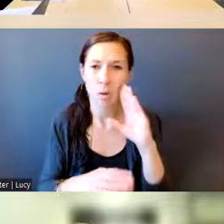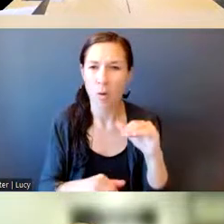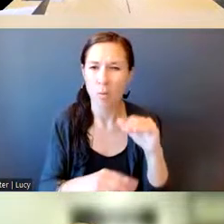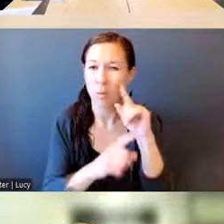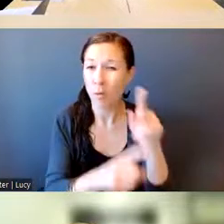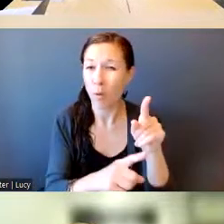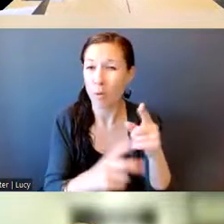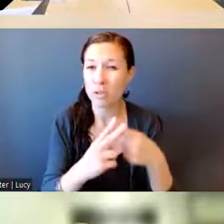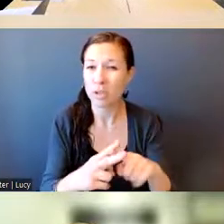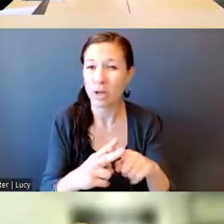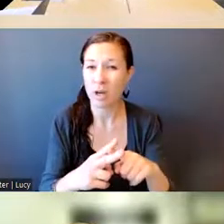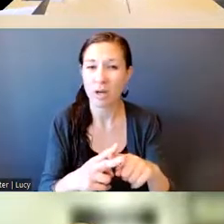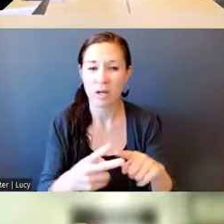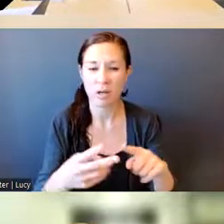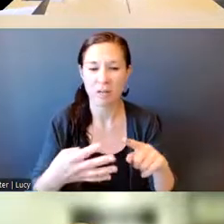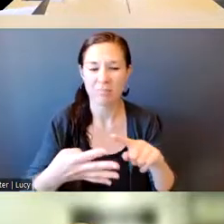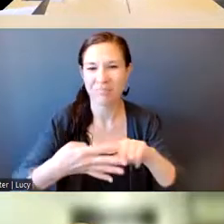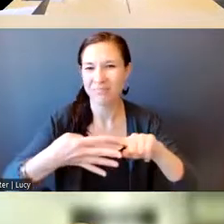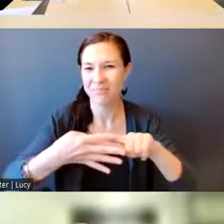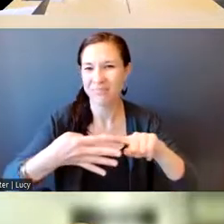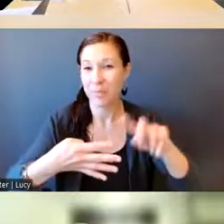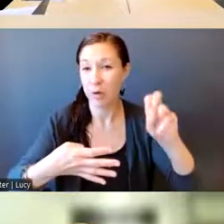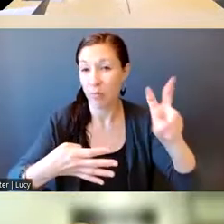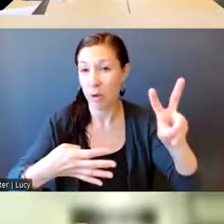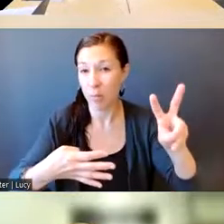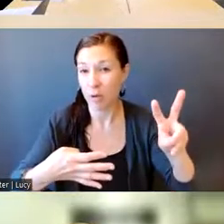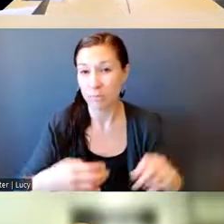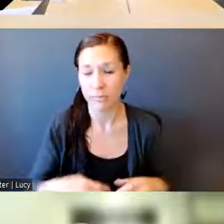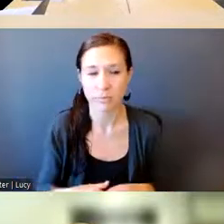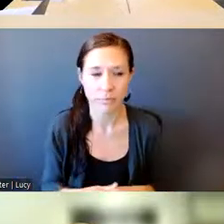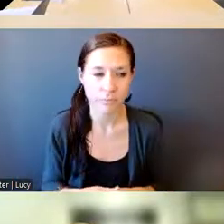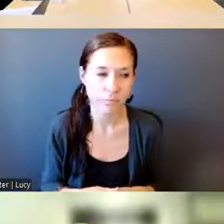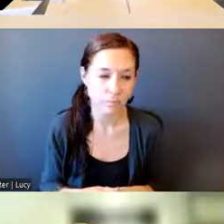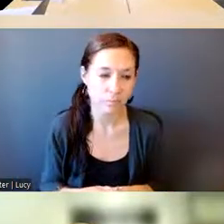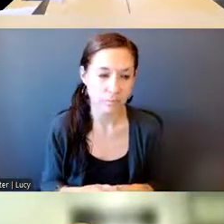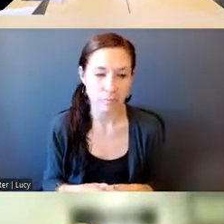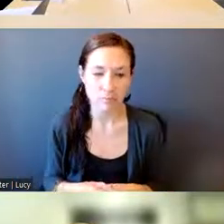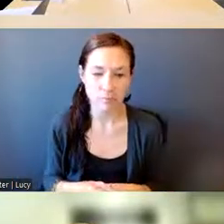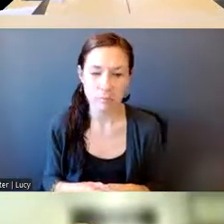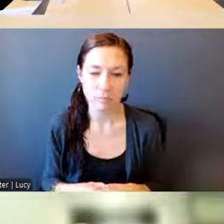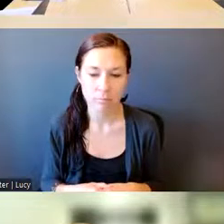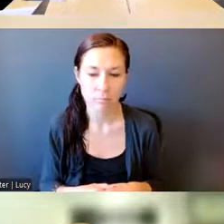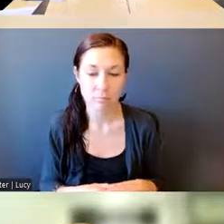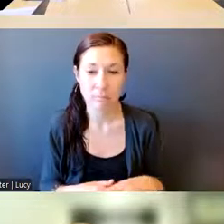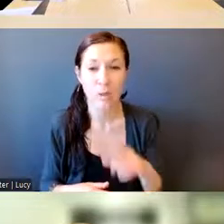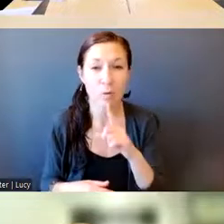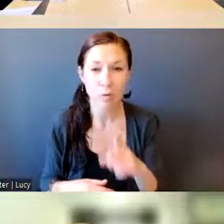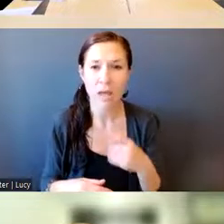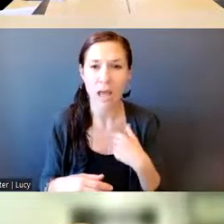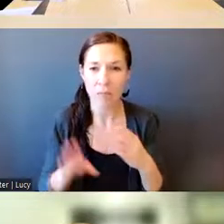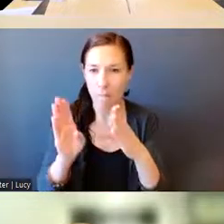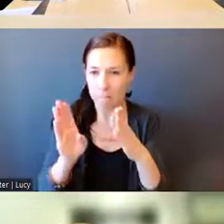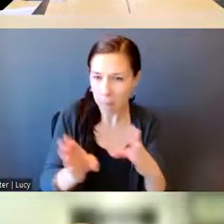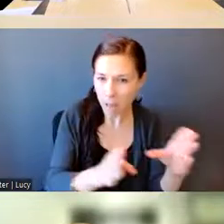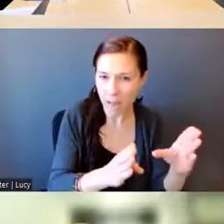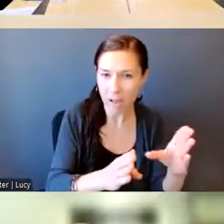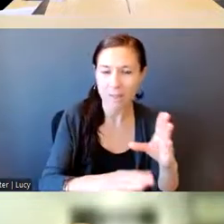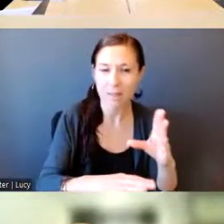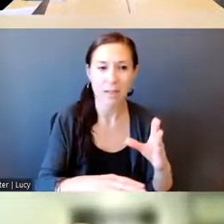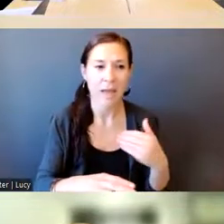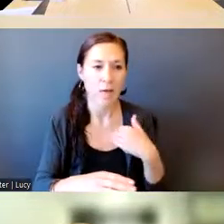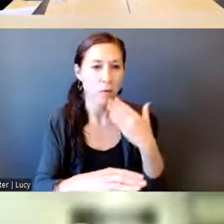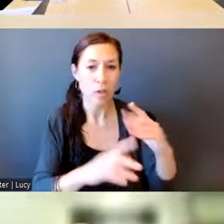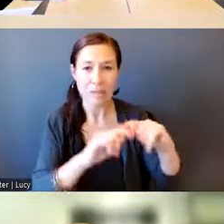is beginning of November. So we're really being attentional and making sure that we have a good team and not just